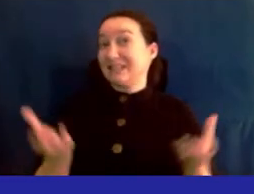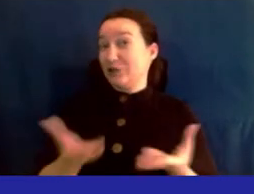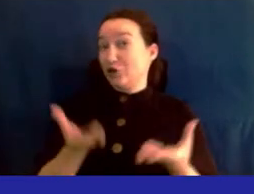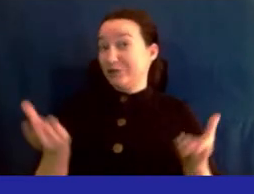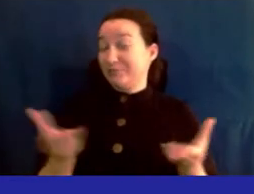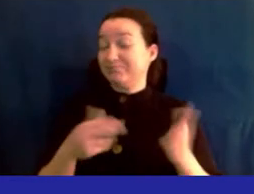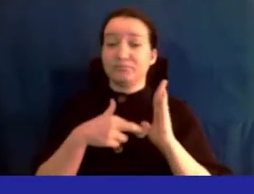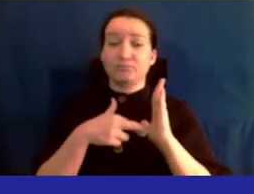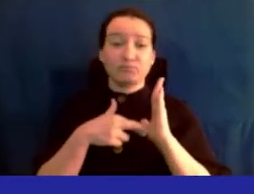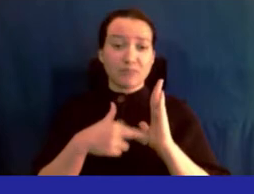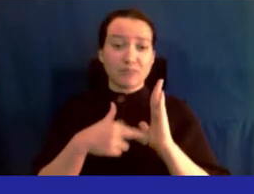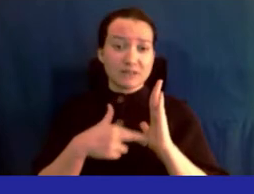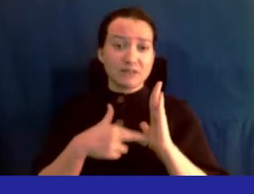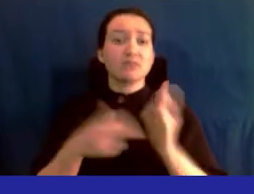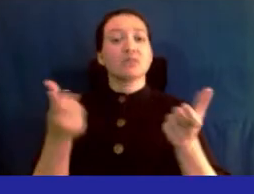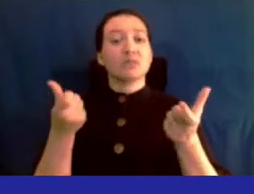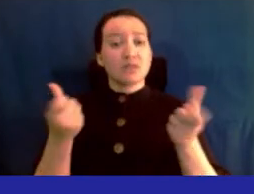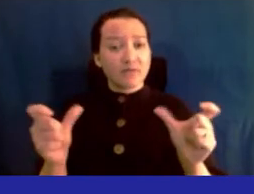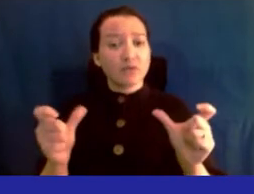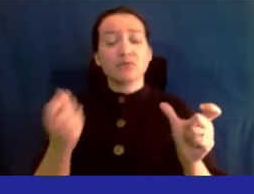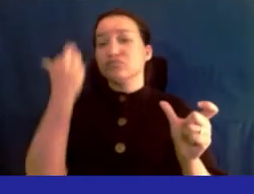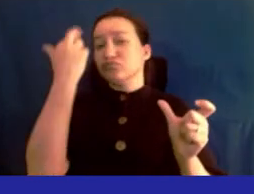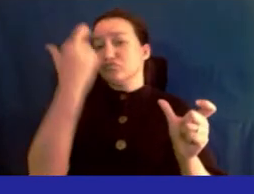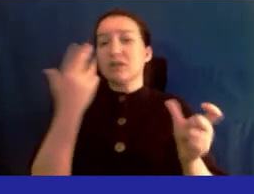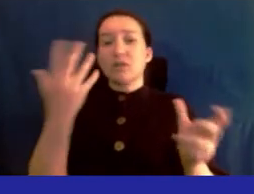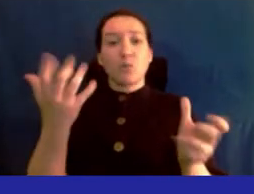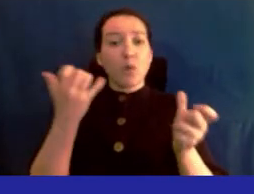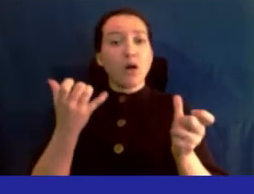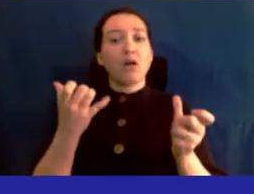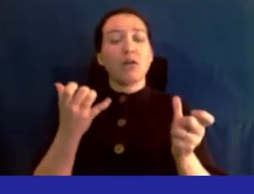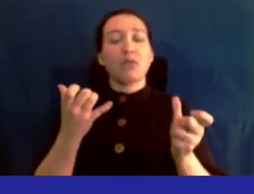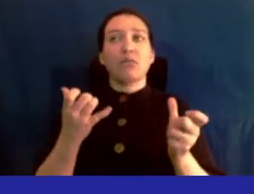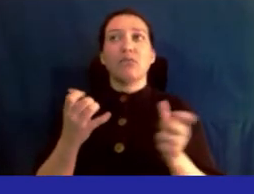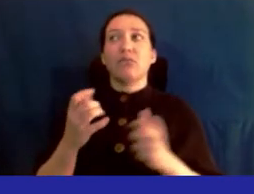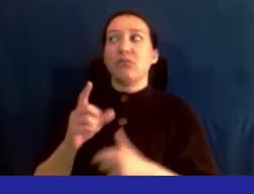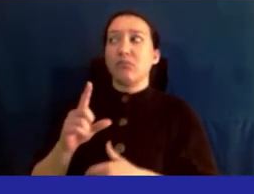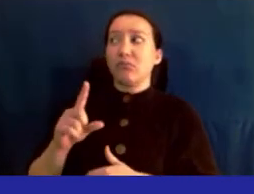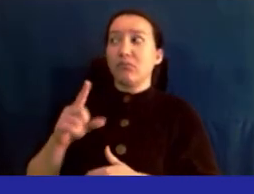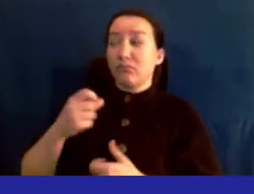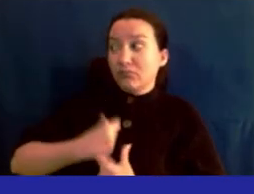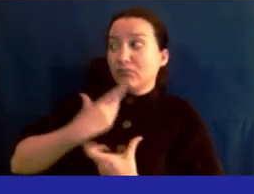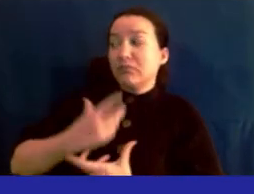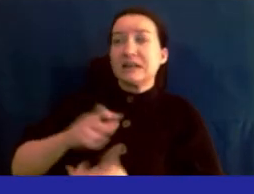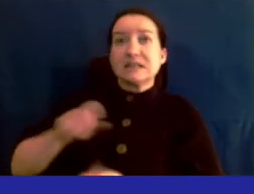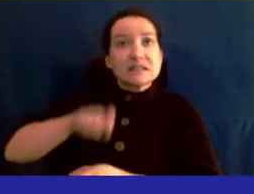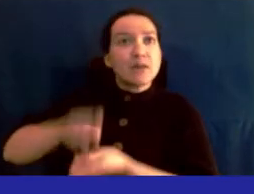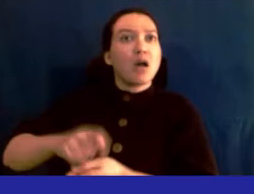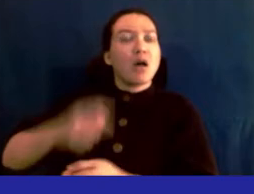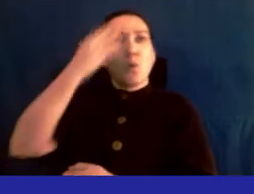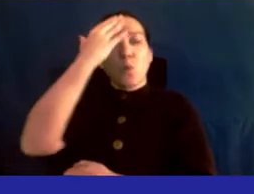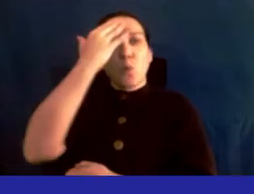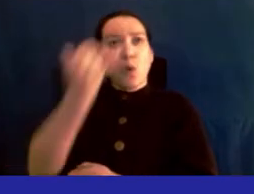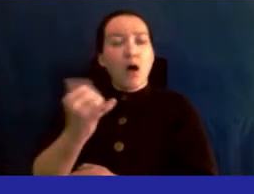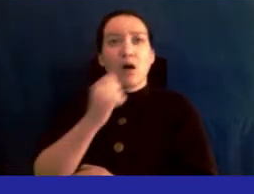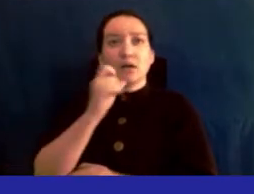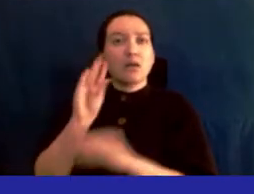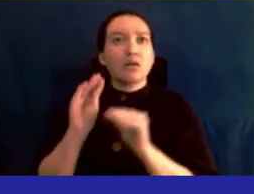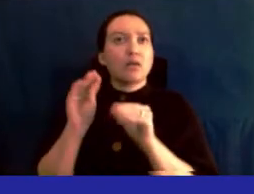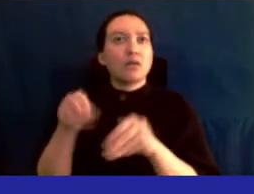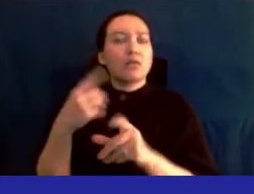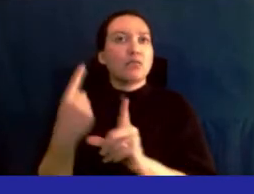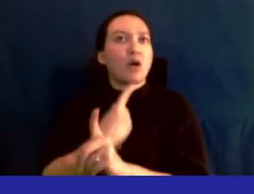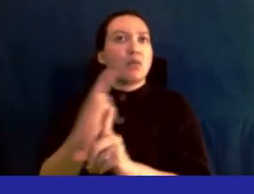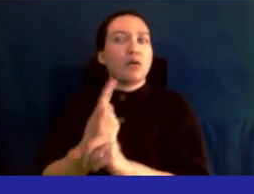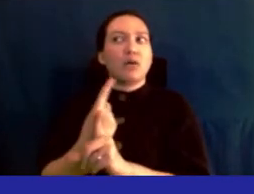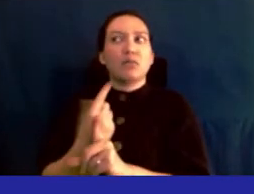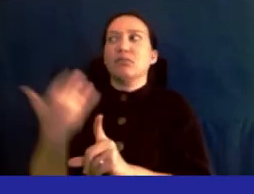representing our efforts, because we want to be able to hear explicitly why it was not implemented the